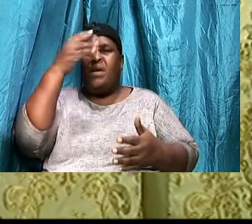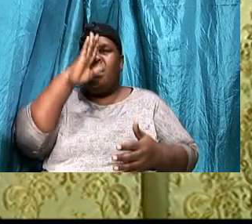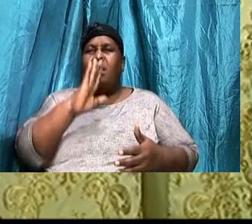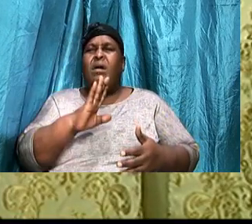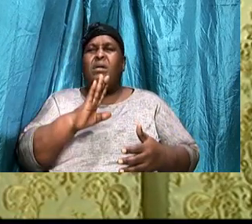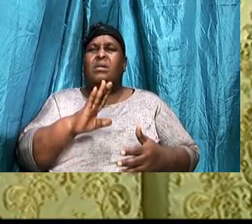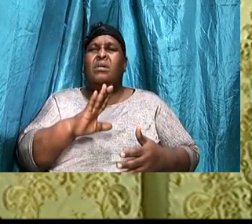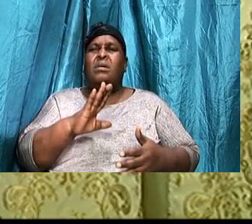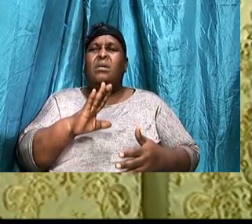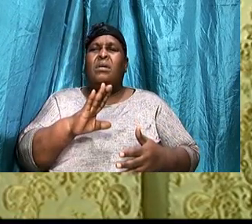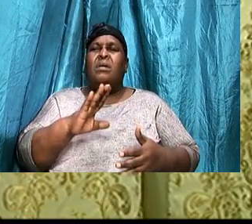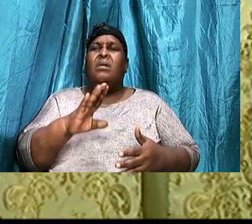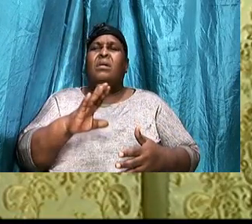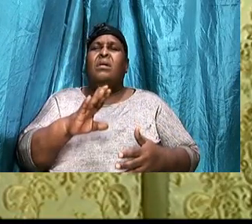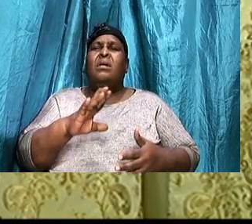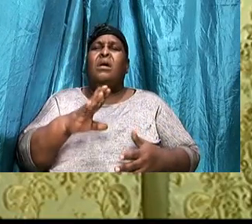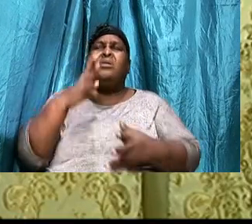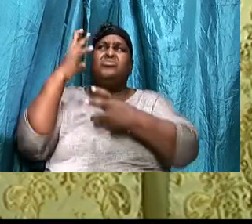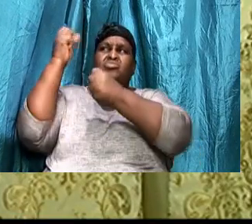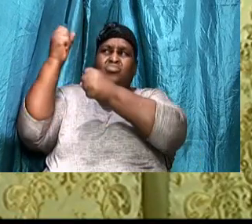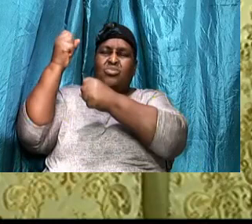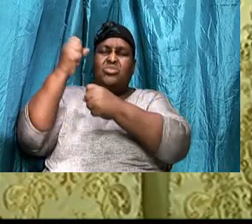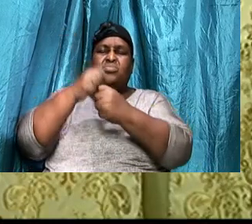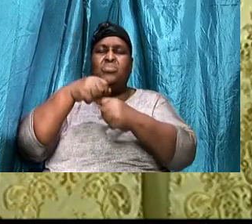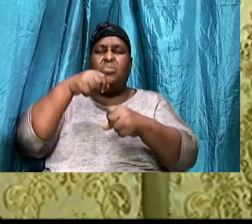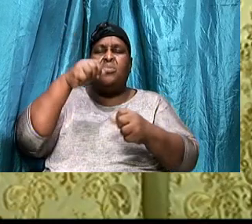entrusted, With the gospel,